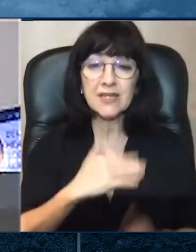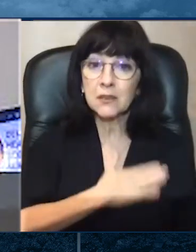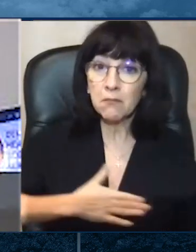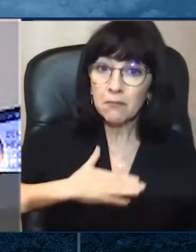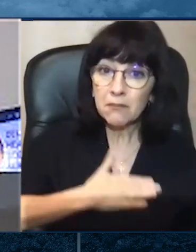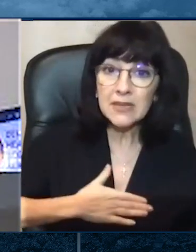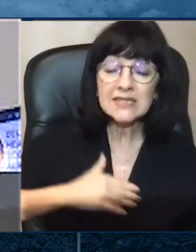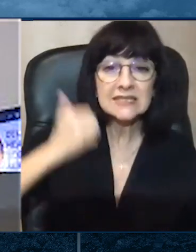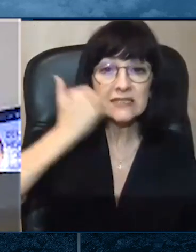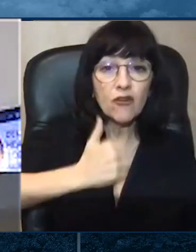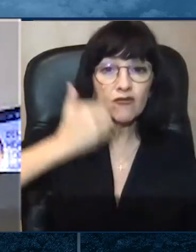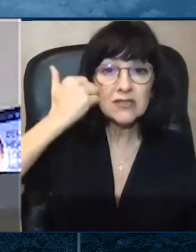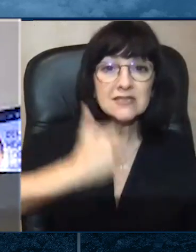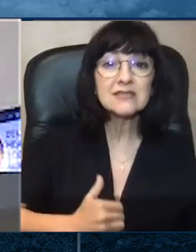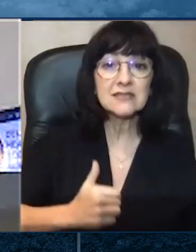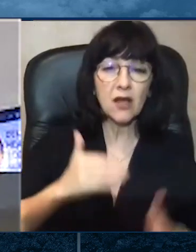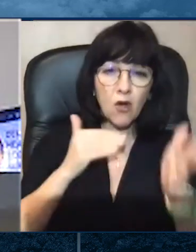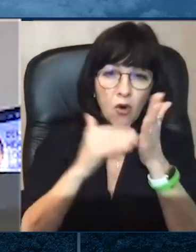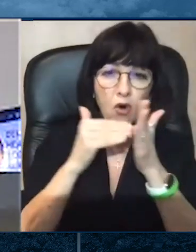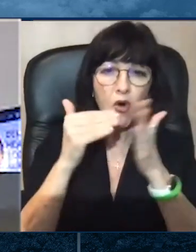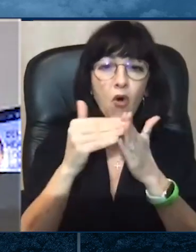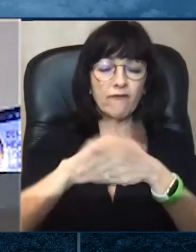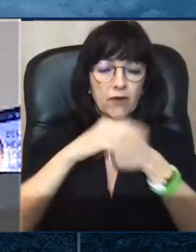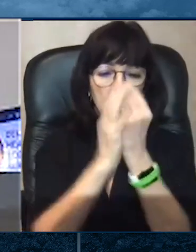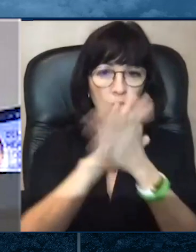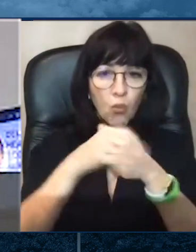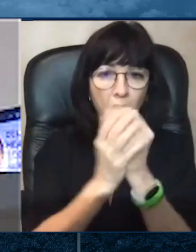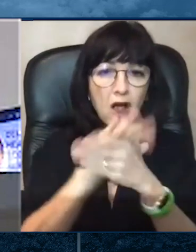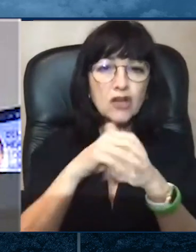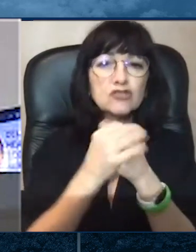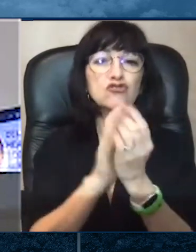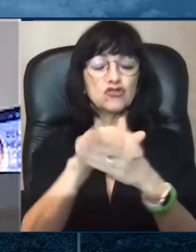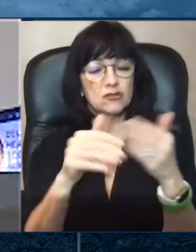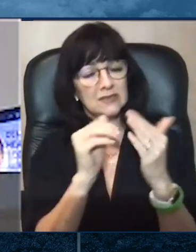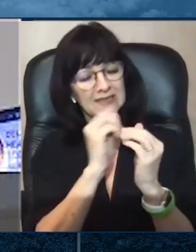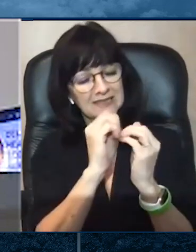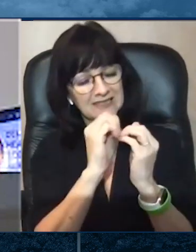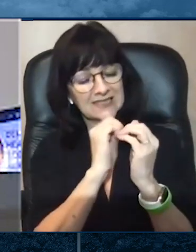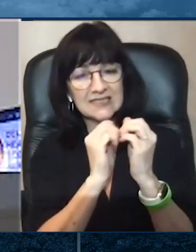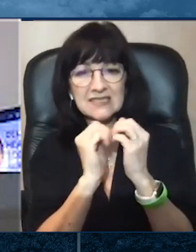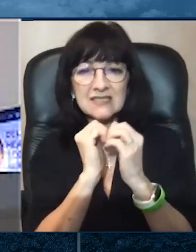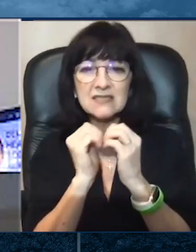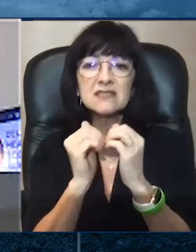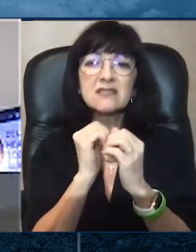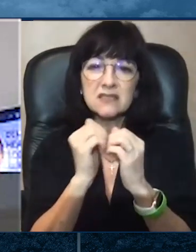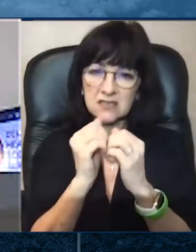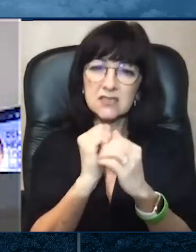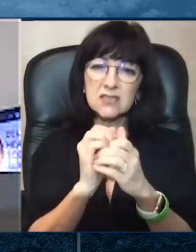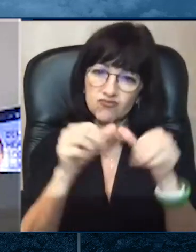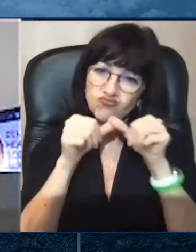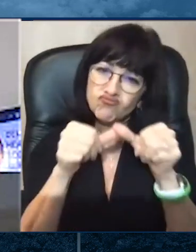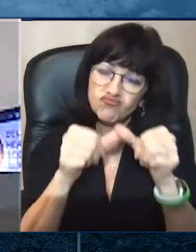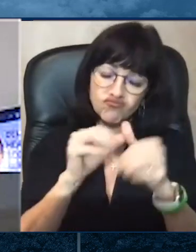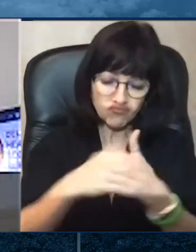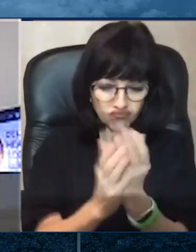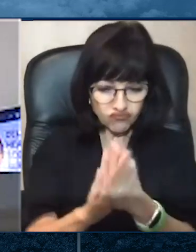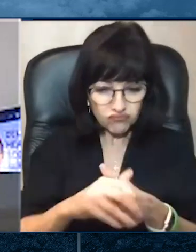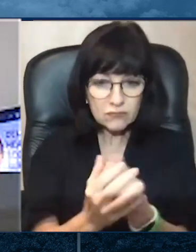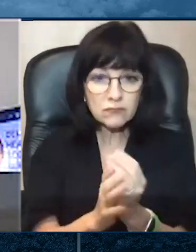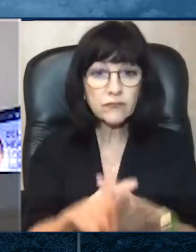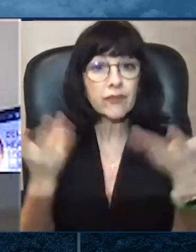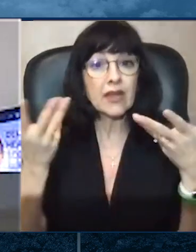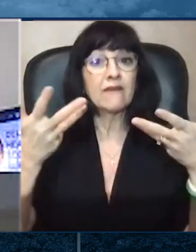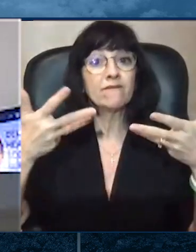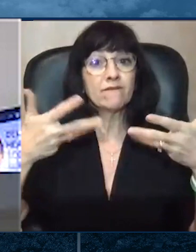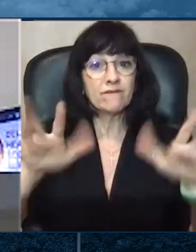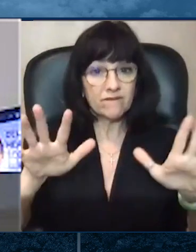usa una pañuela de papel, tiralo a la basura. Si su trabajo es esencial y es